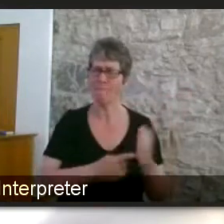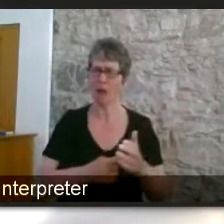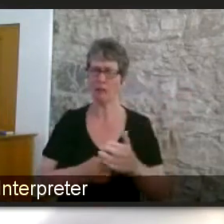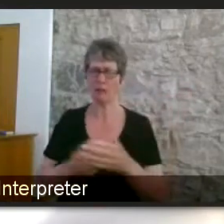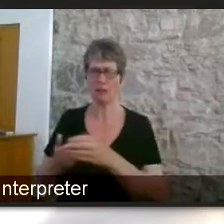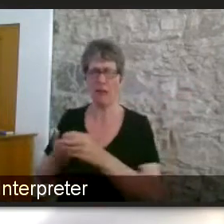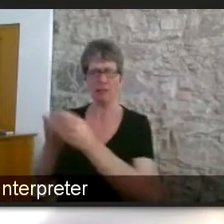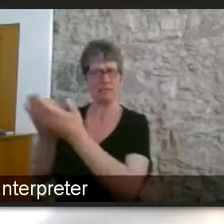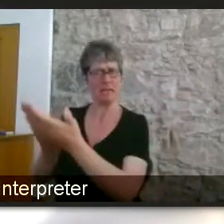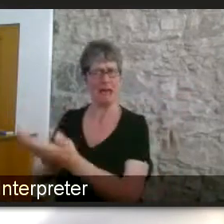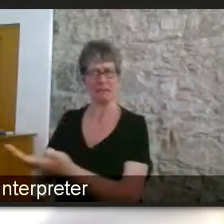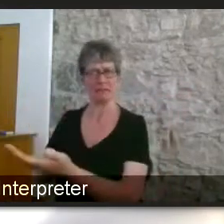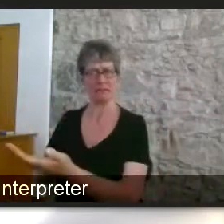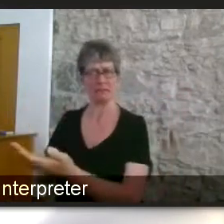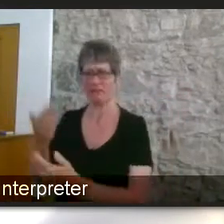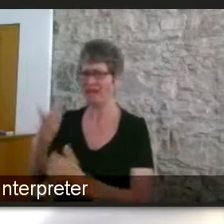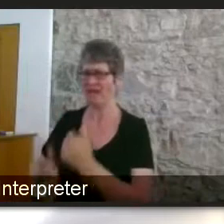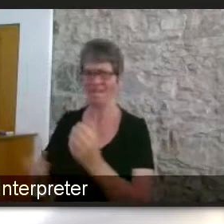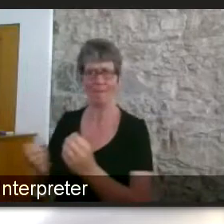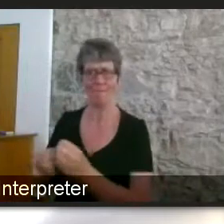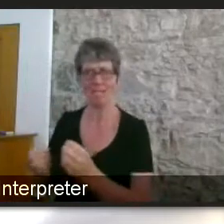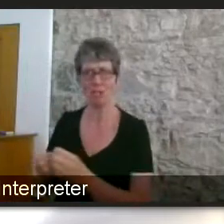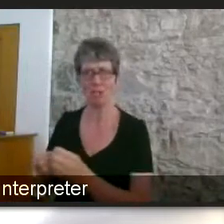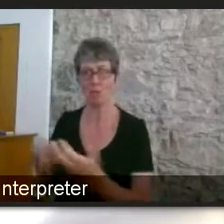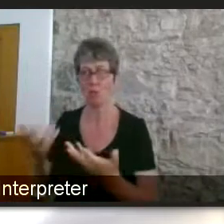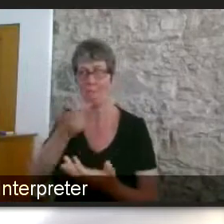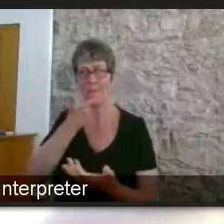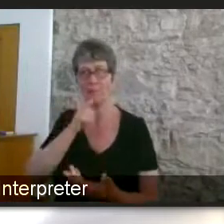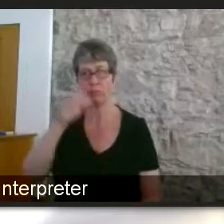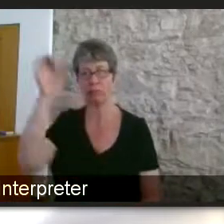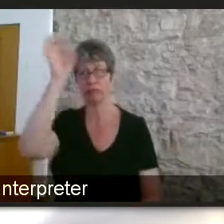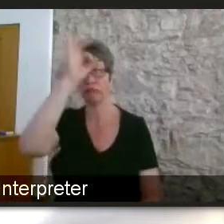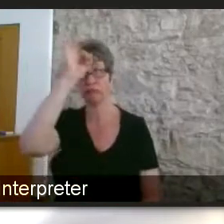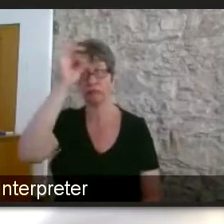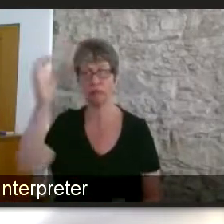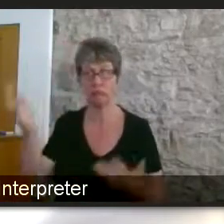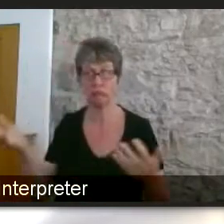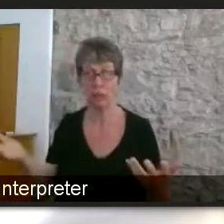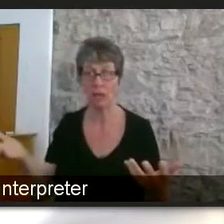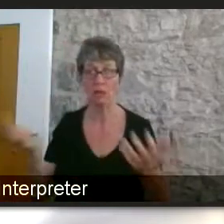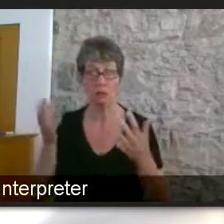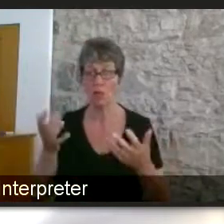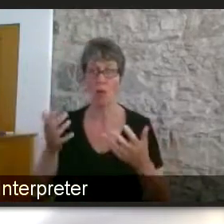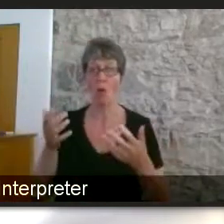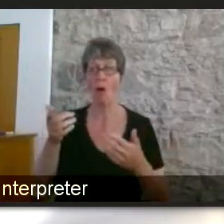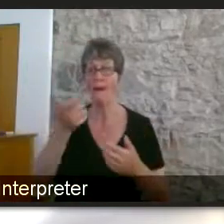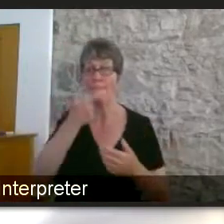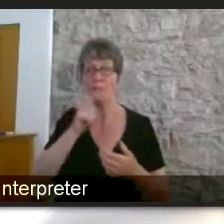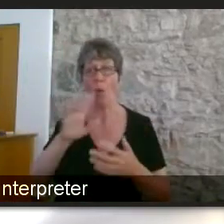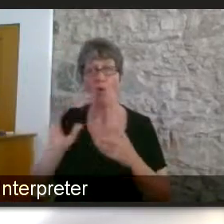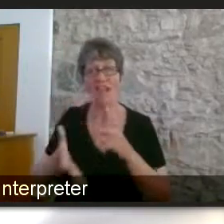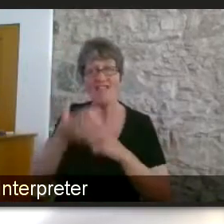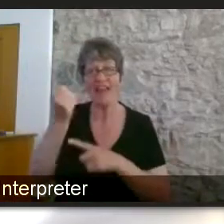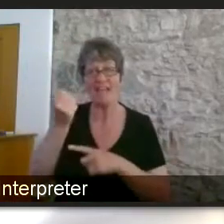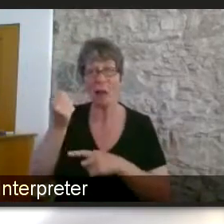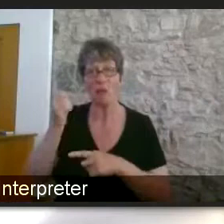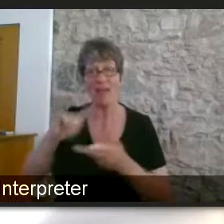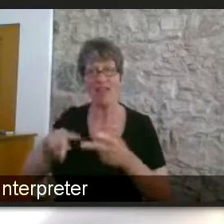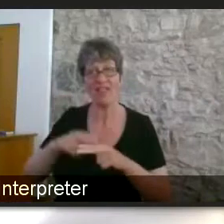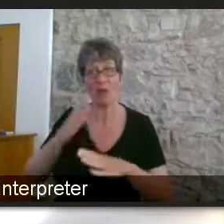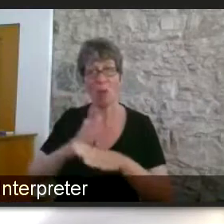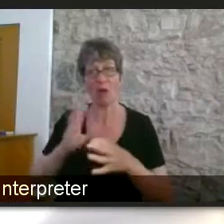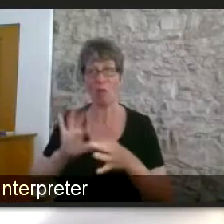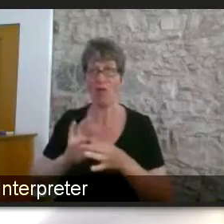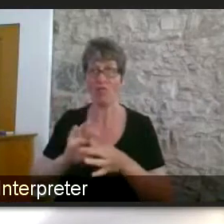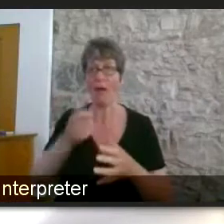so people aren't aware of that so they're only aware of that if they're working with myself or another another person who does can't have this information